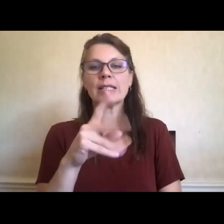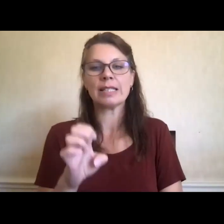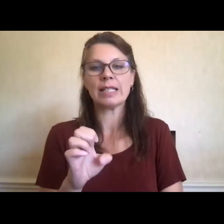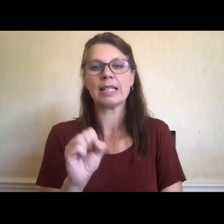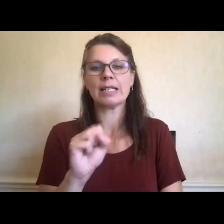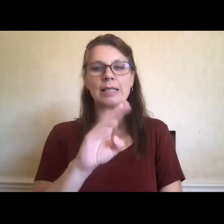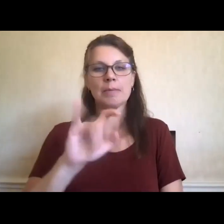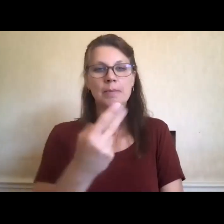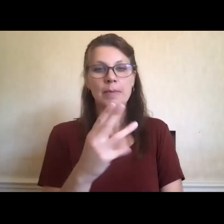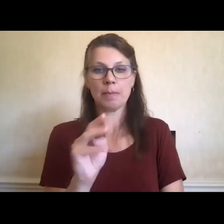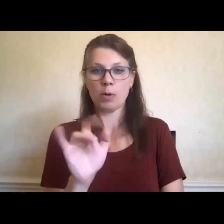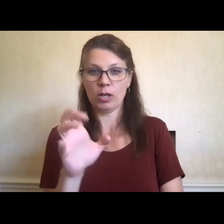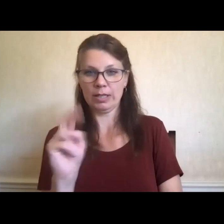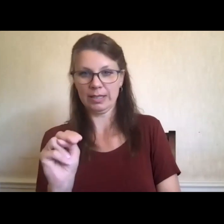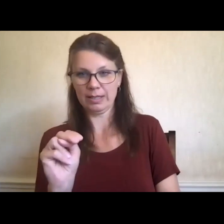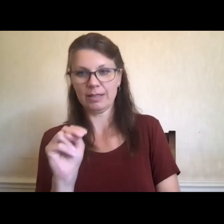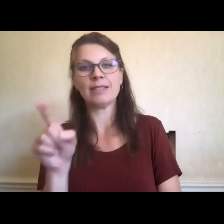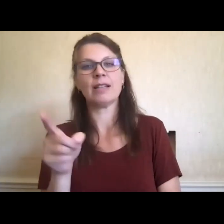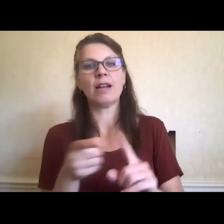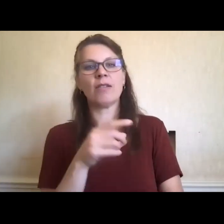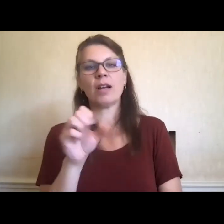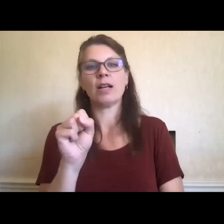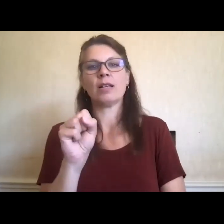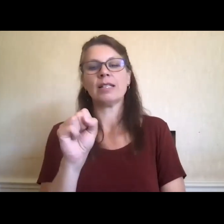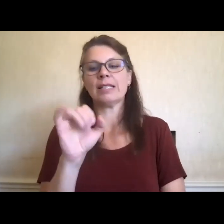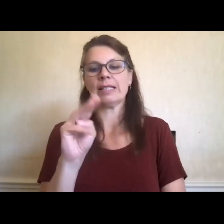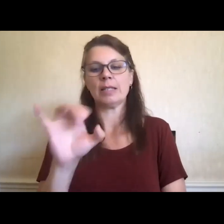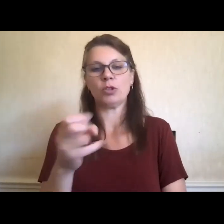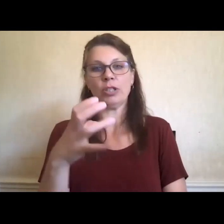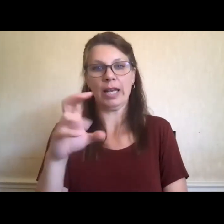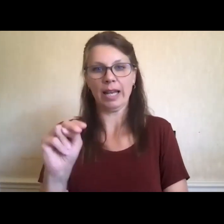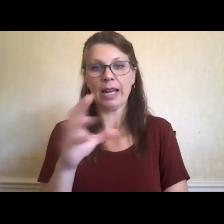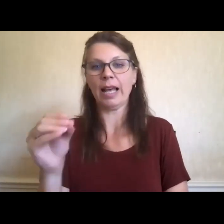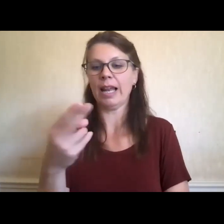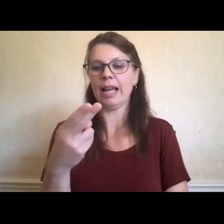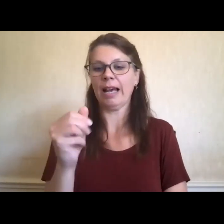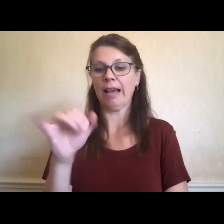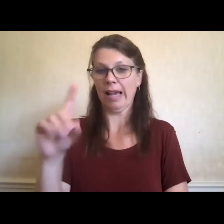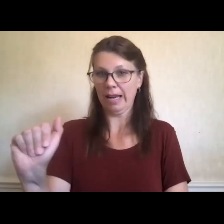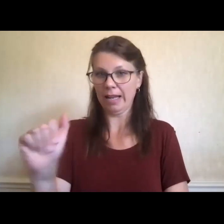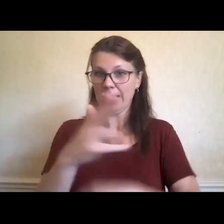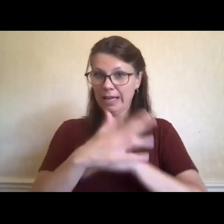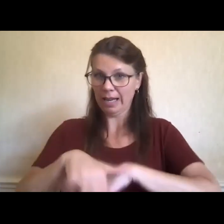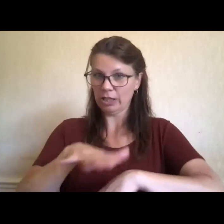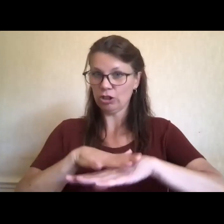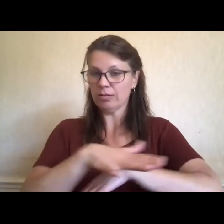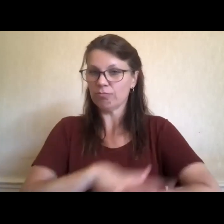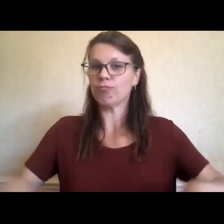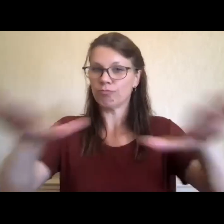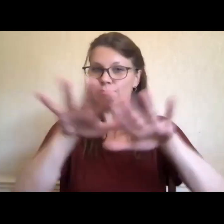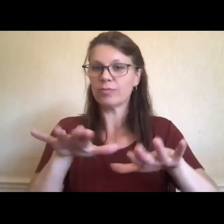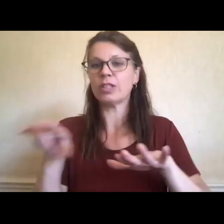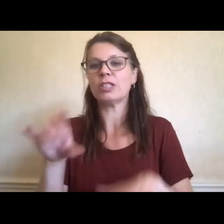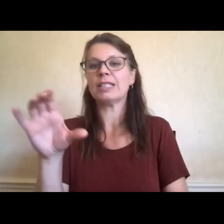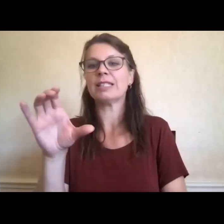who is from the Tsimshian and Haida Nations. Christine is the CEO of Coastal First